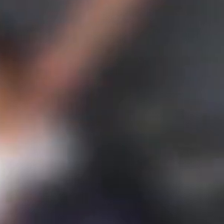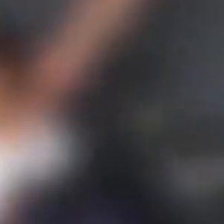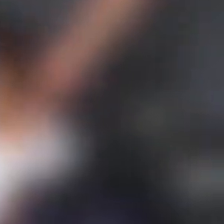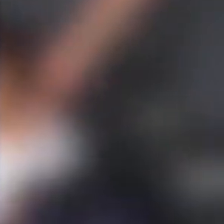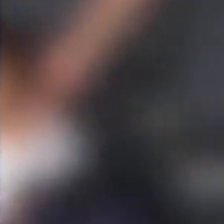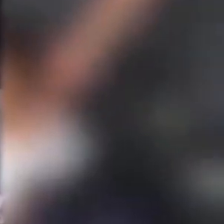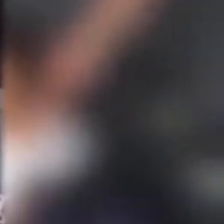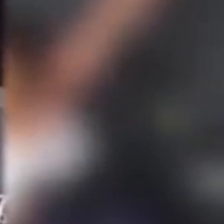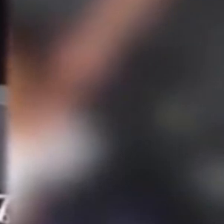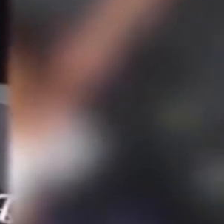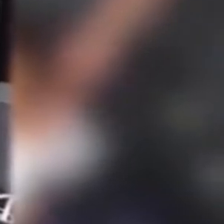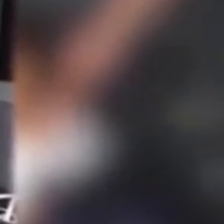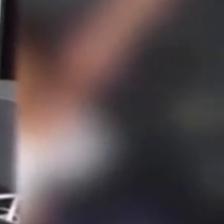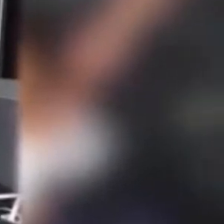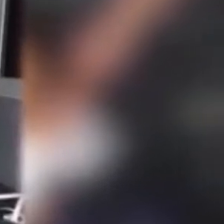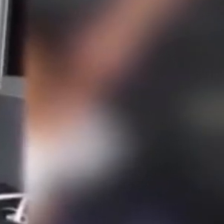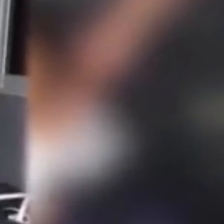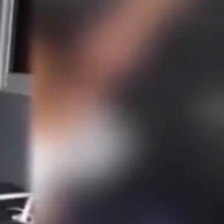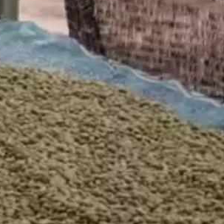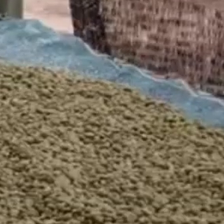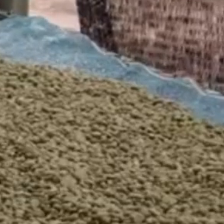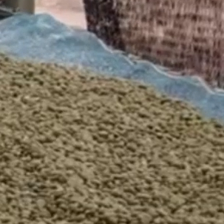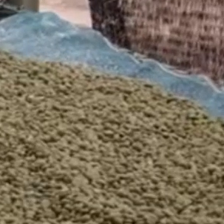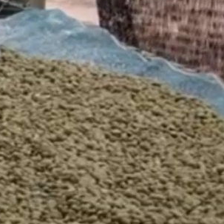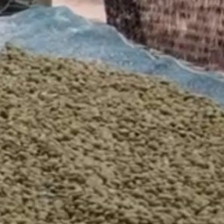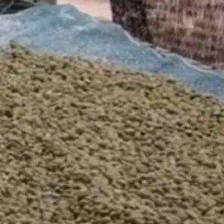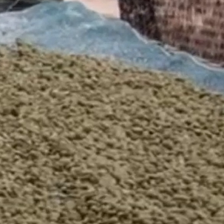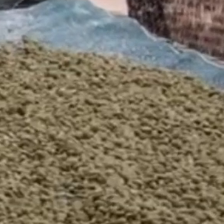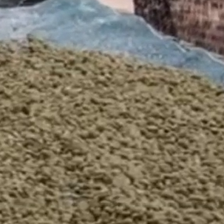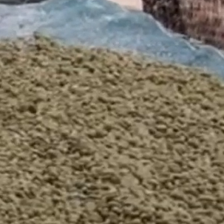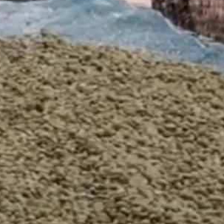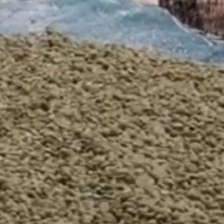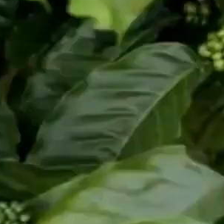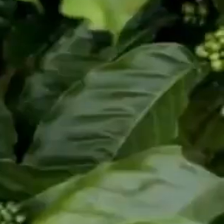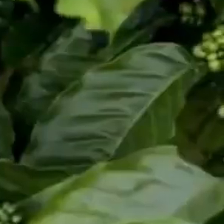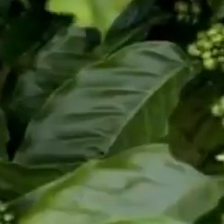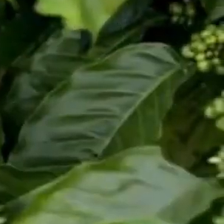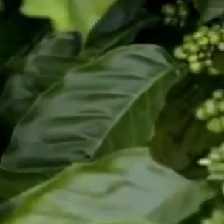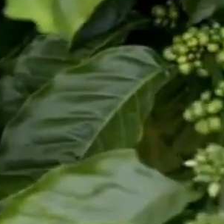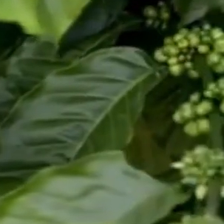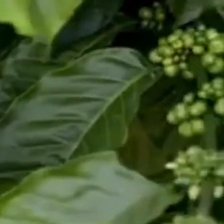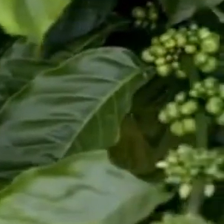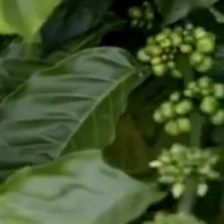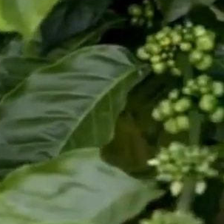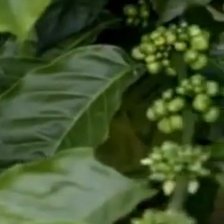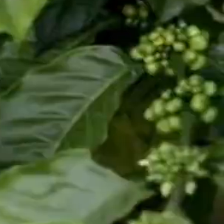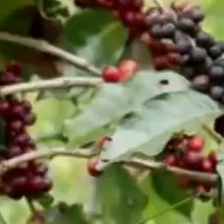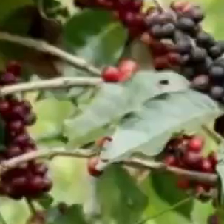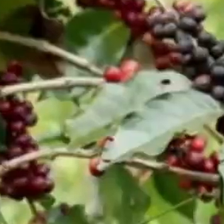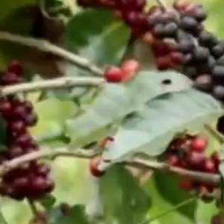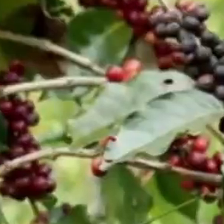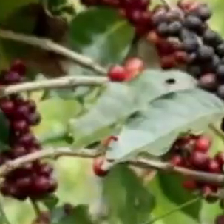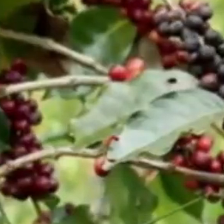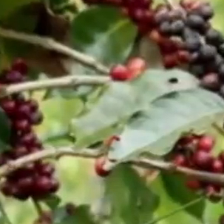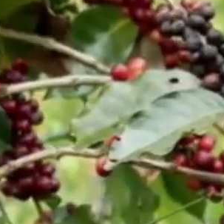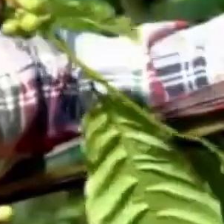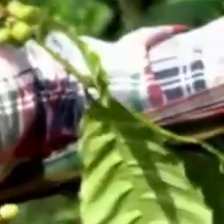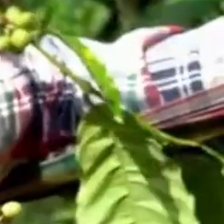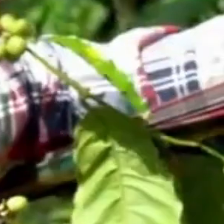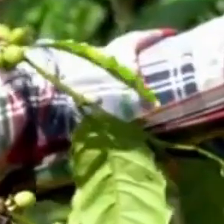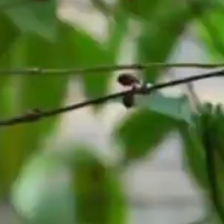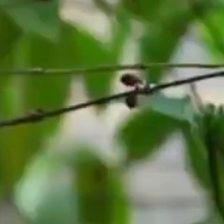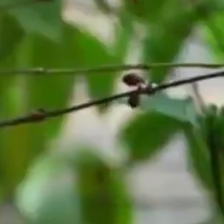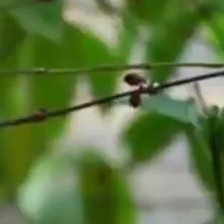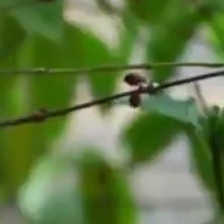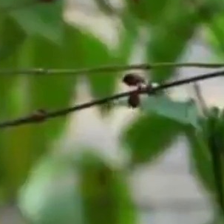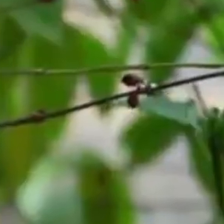those who cannot afford to buy one. A couple in Thailand bought coffee beans. We then trained the farmers to grow coffee